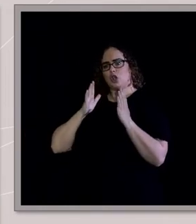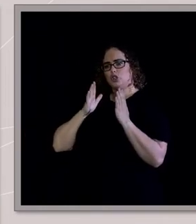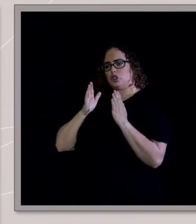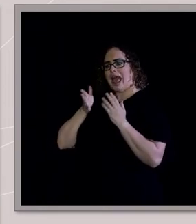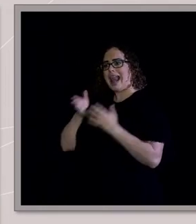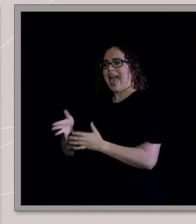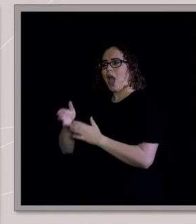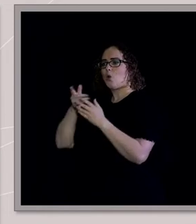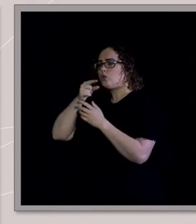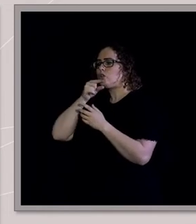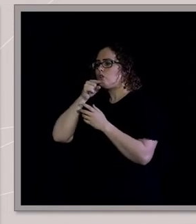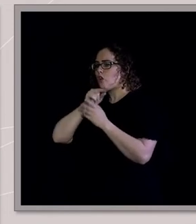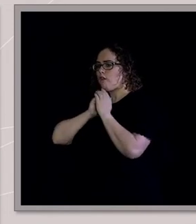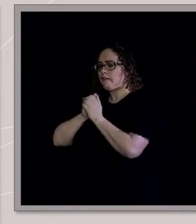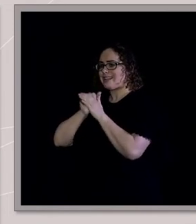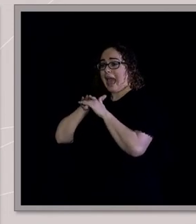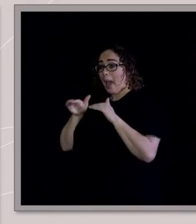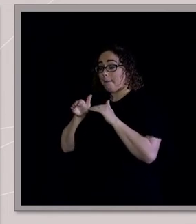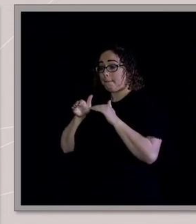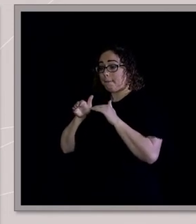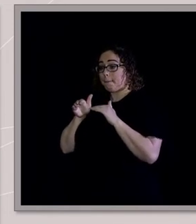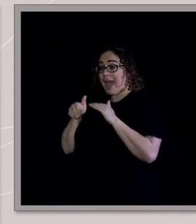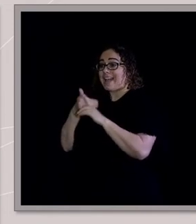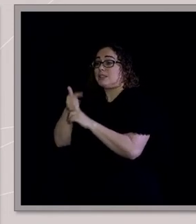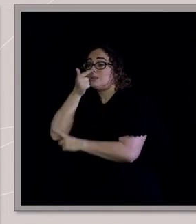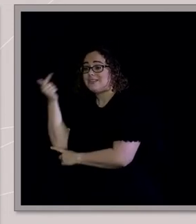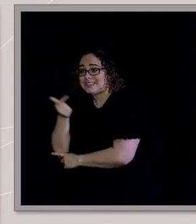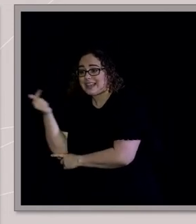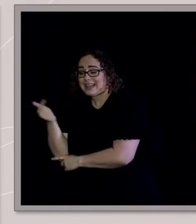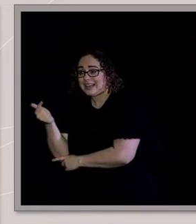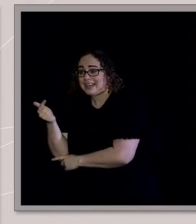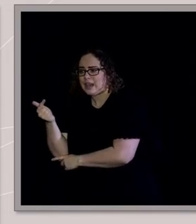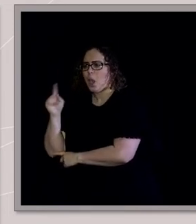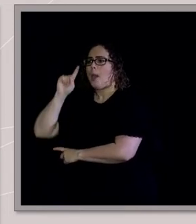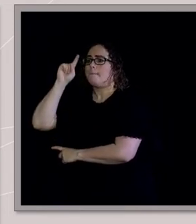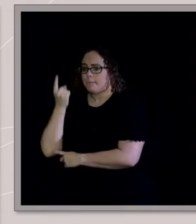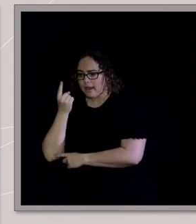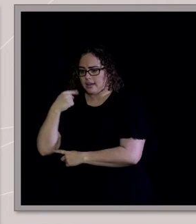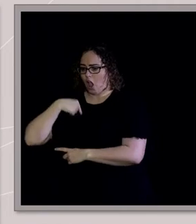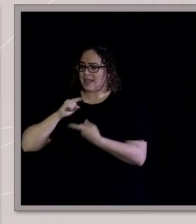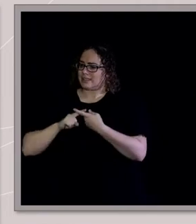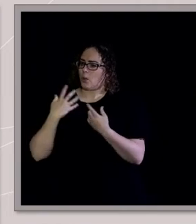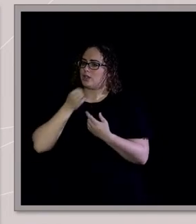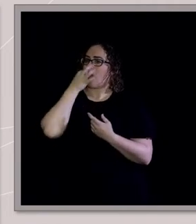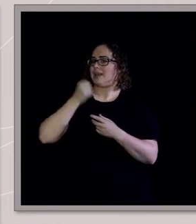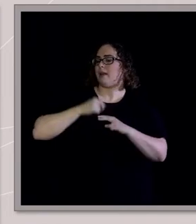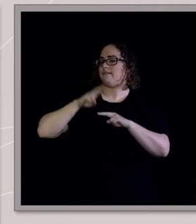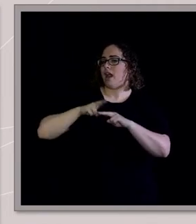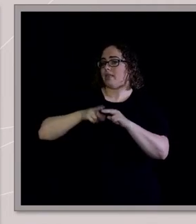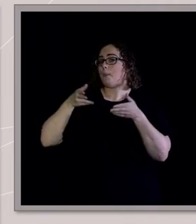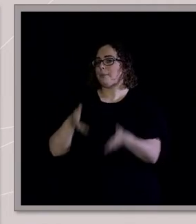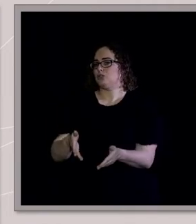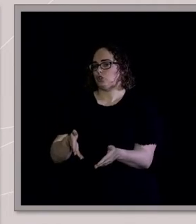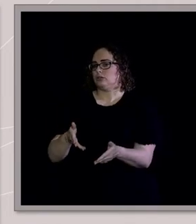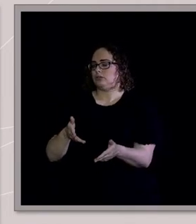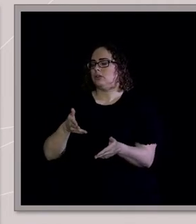I finally hit 17. Still had to ask my dad, my local pastor for permission to be in a relationship with this girl, but I'd finally got there. Um,